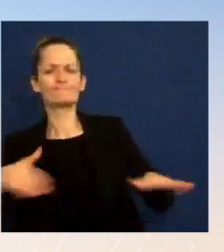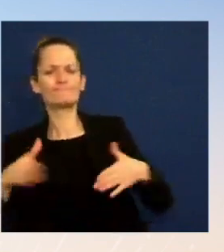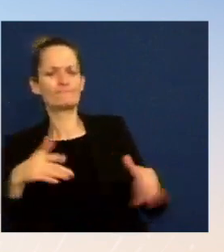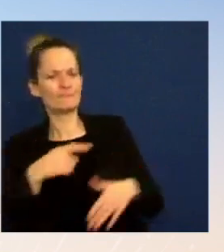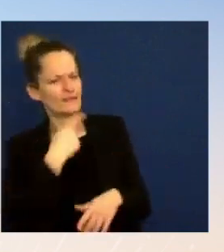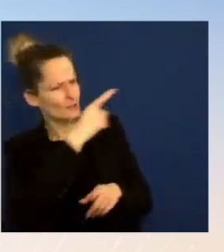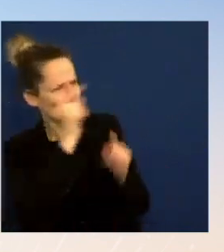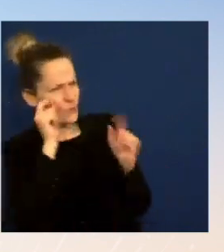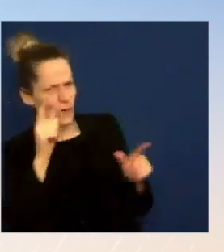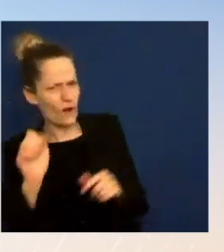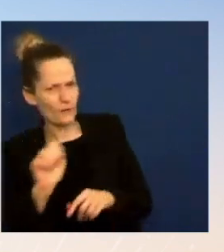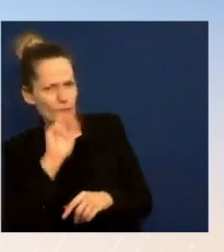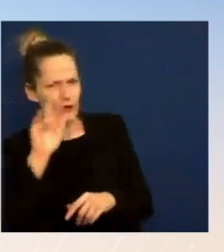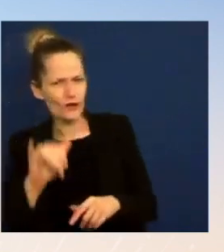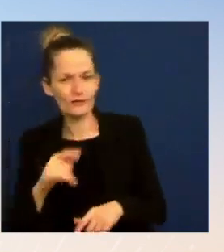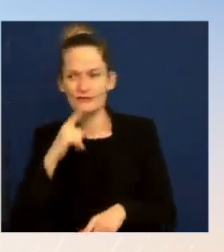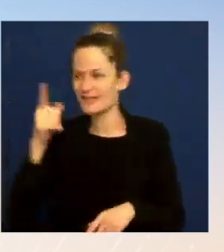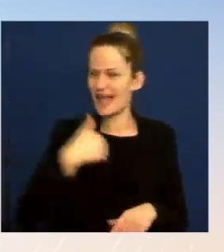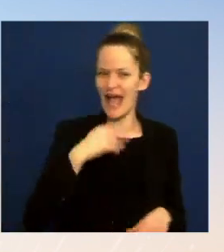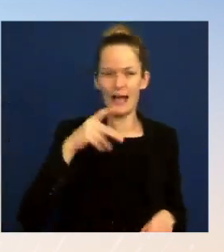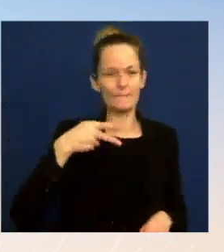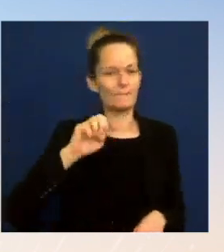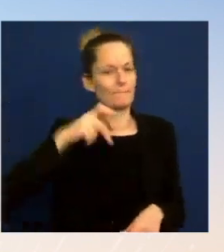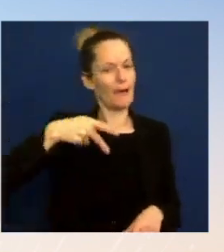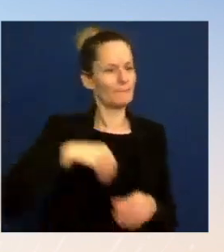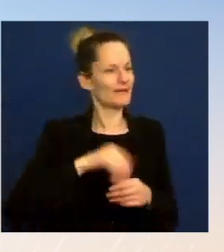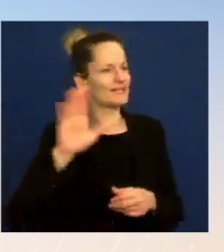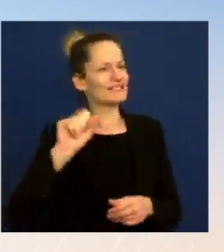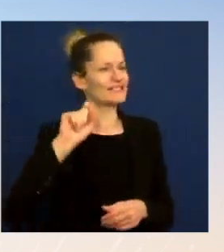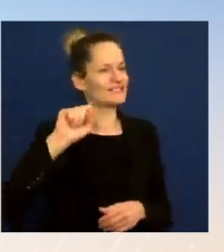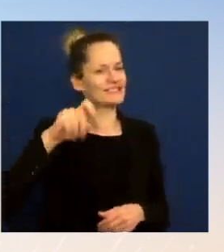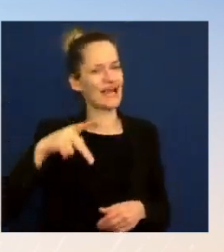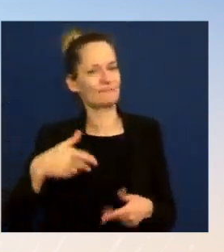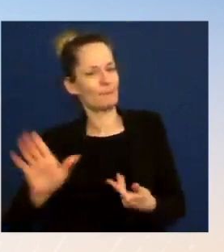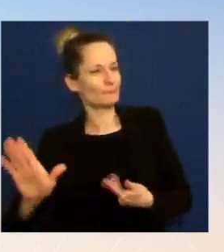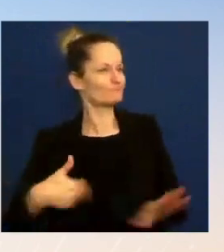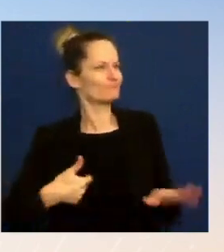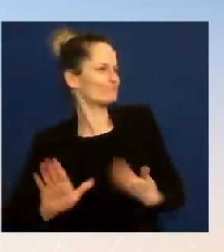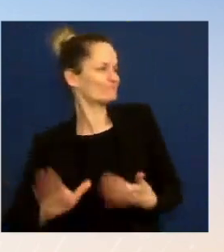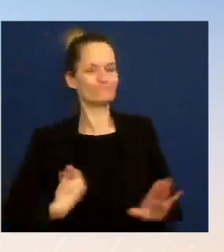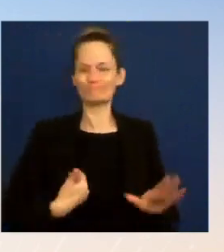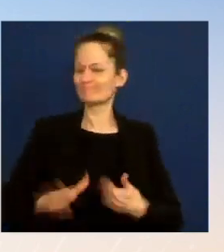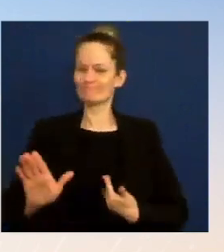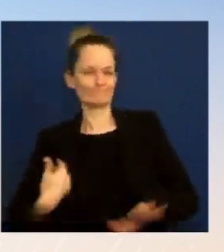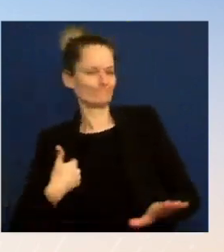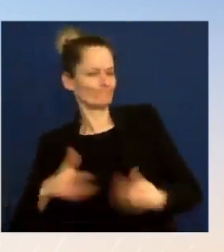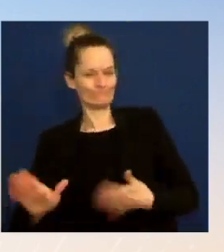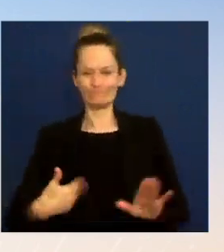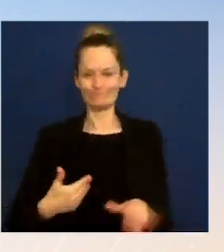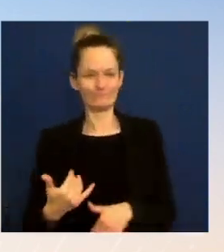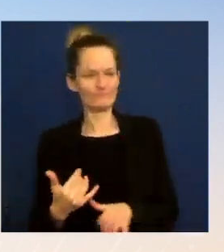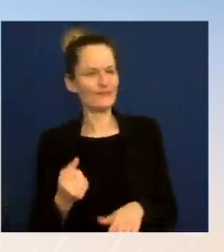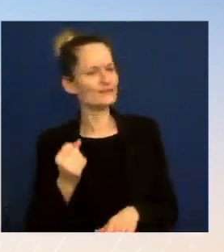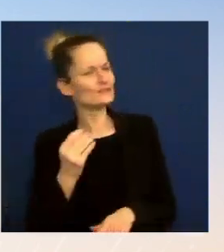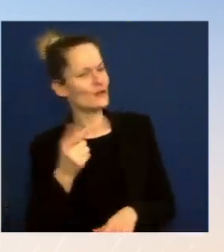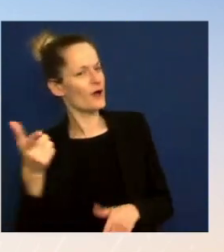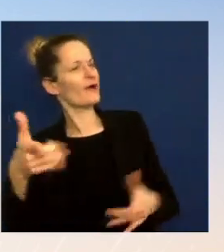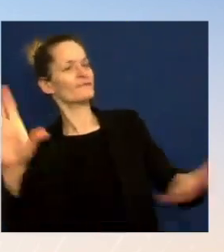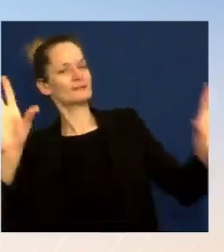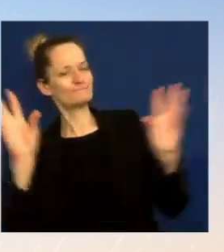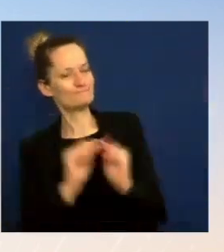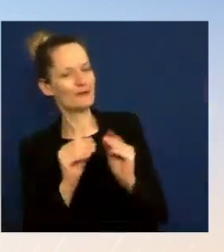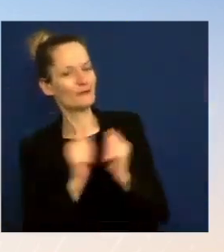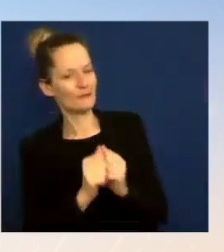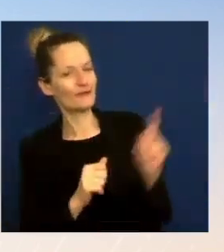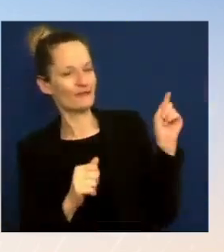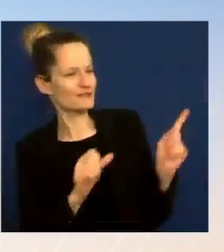The But you said that he had a little extra pep in his step after that meeting with Senator Manchin on Sunday. Is that because there was any agreement on any